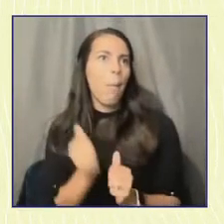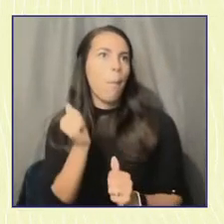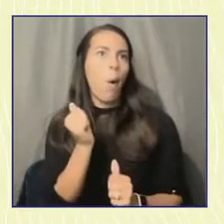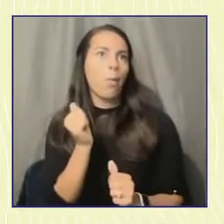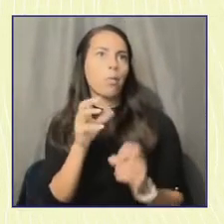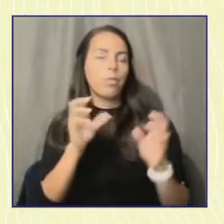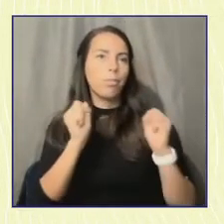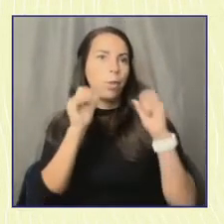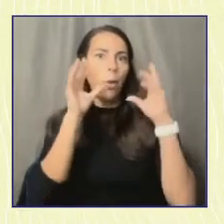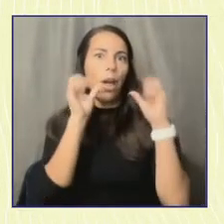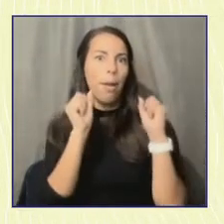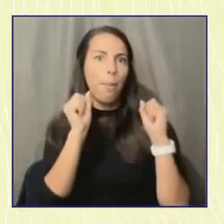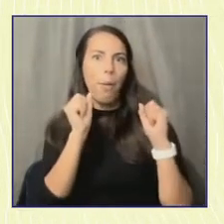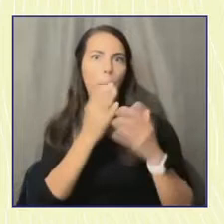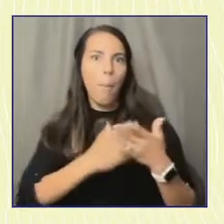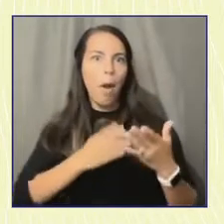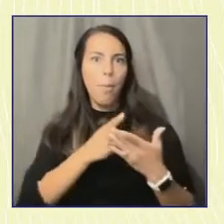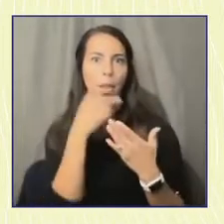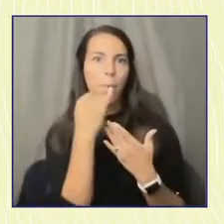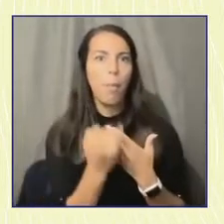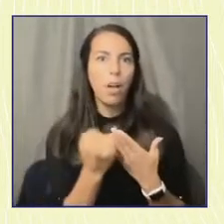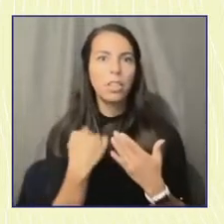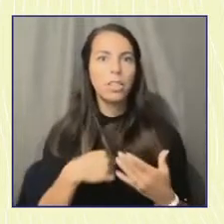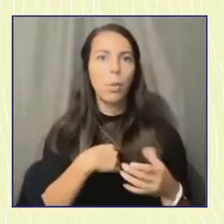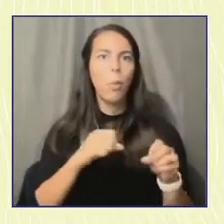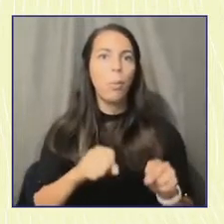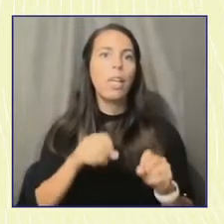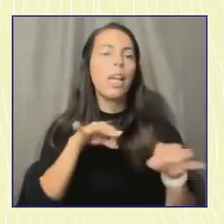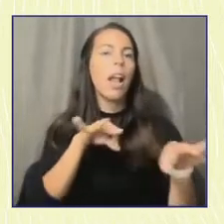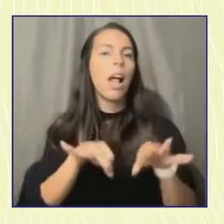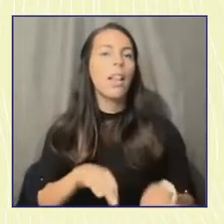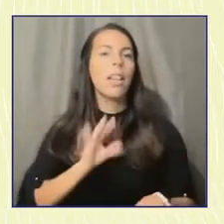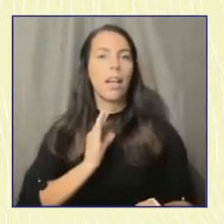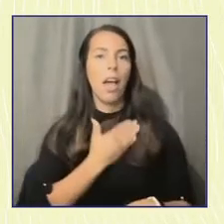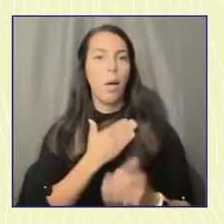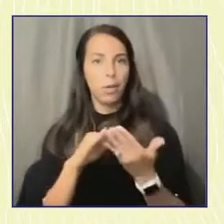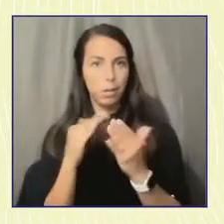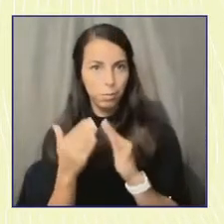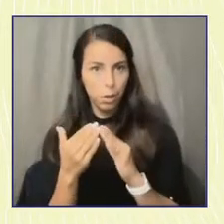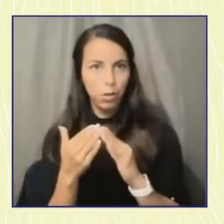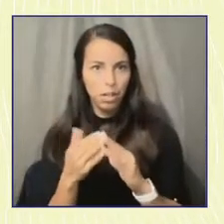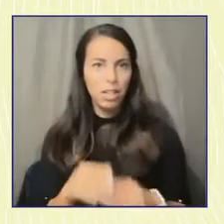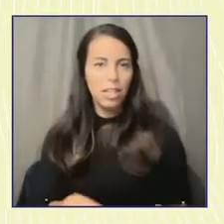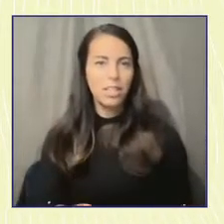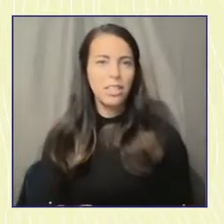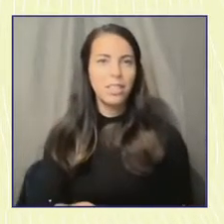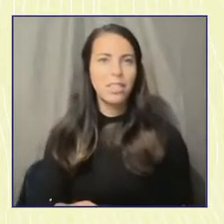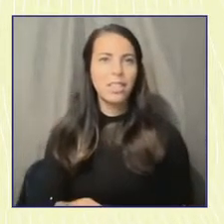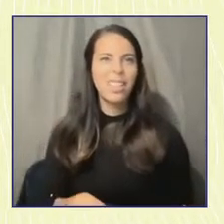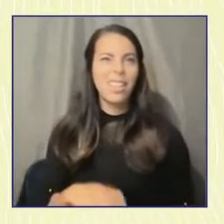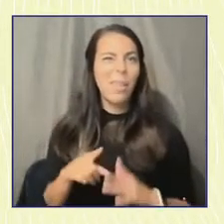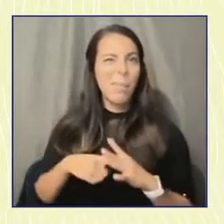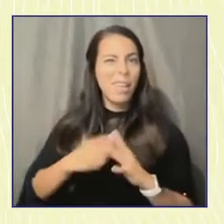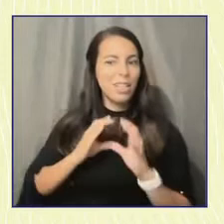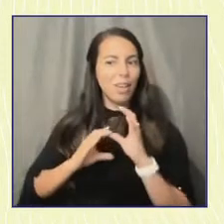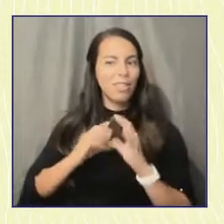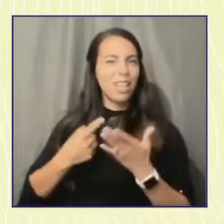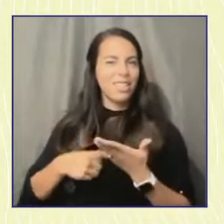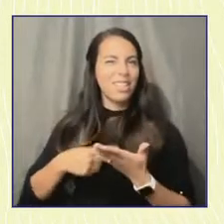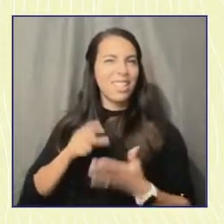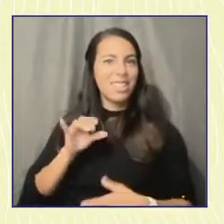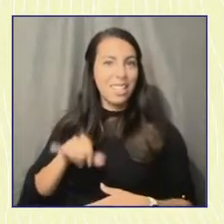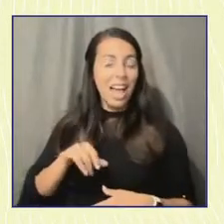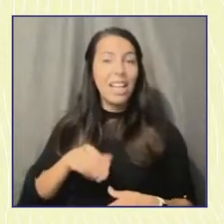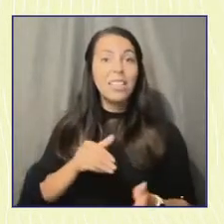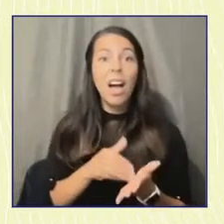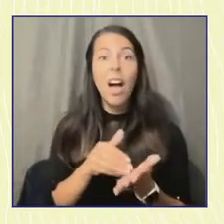we were able to speak about our communities because that's what I was talking about at the beginning of this conversation that, you know, often media